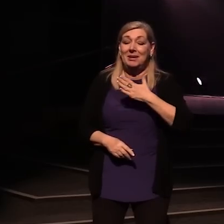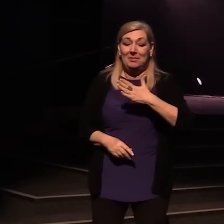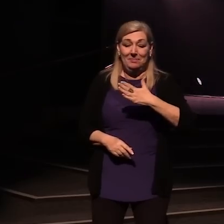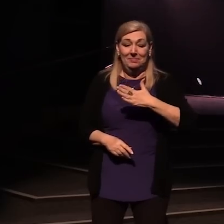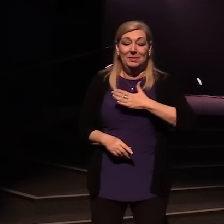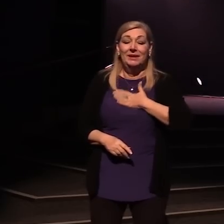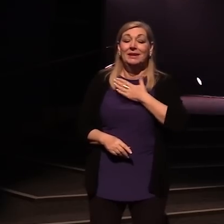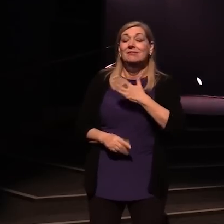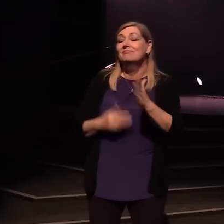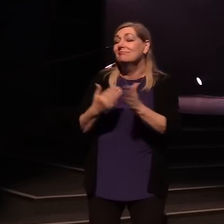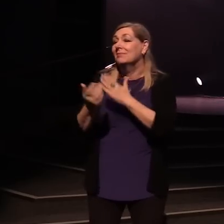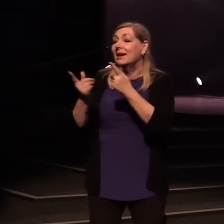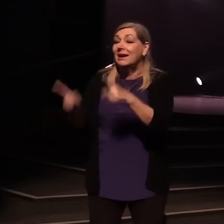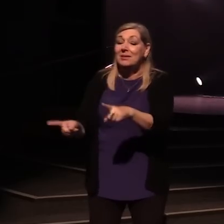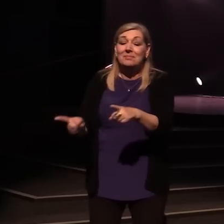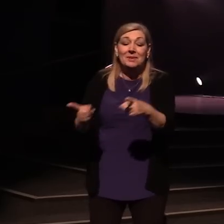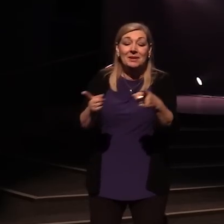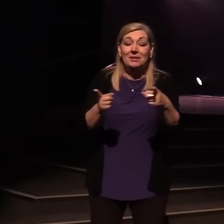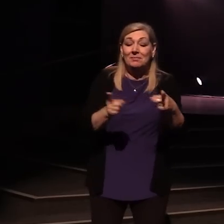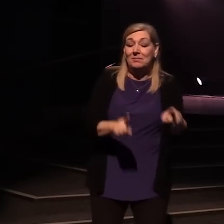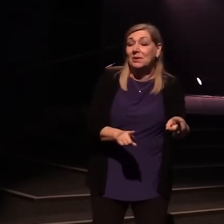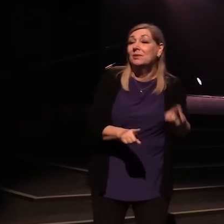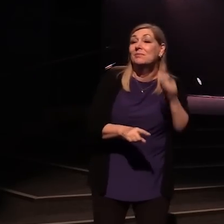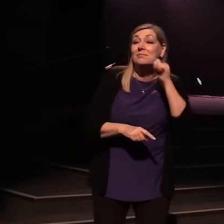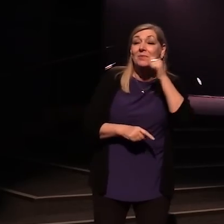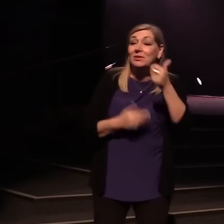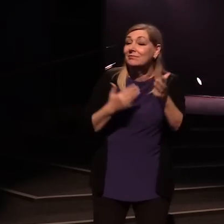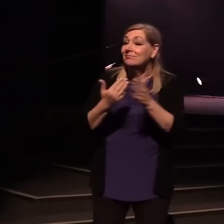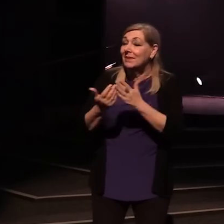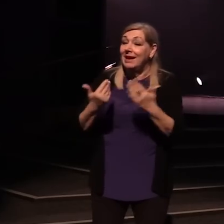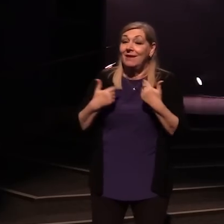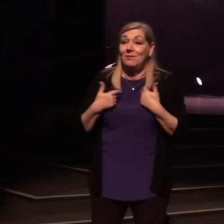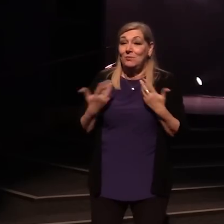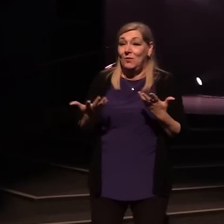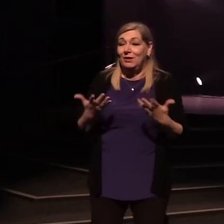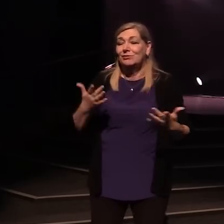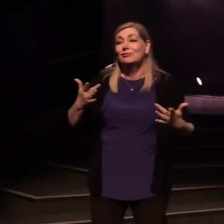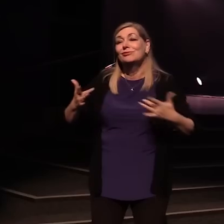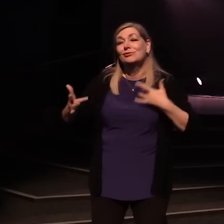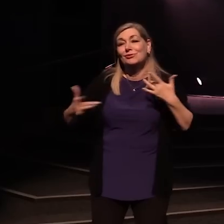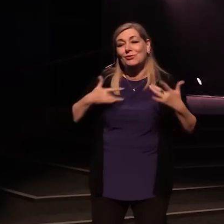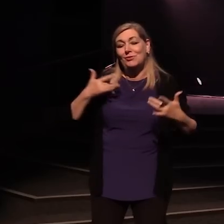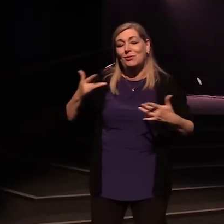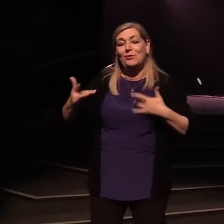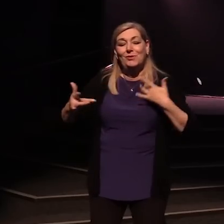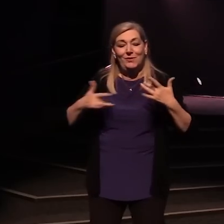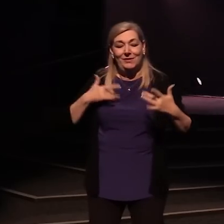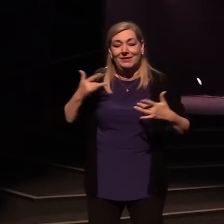again. Whatever comes tomorrow, I've got joy.